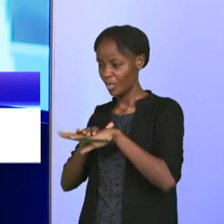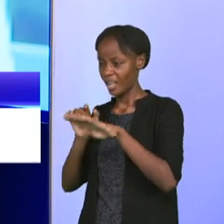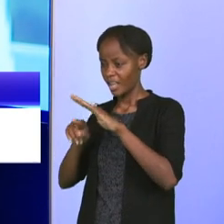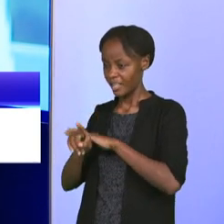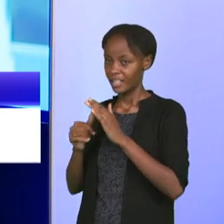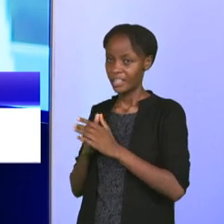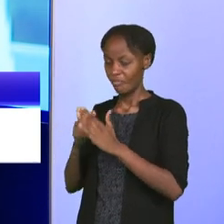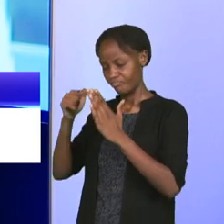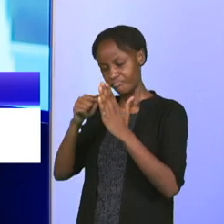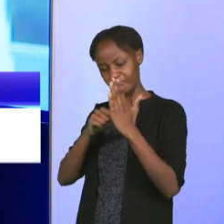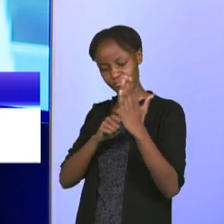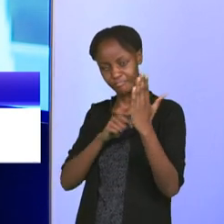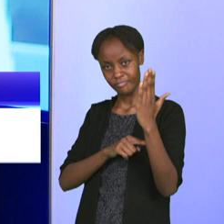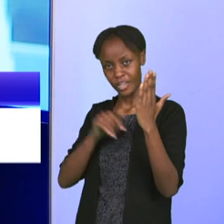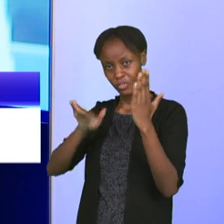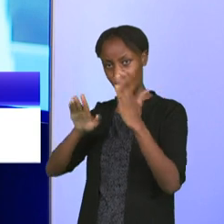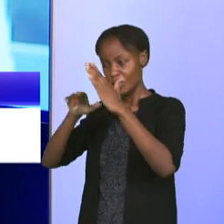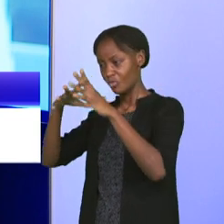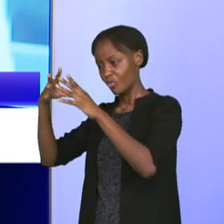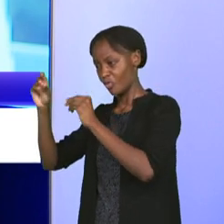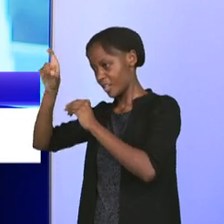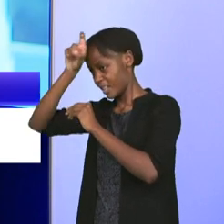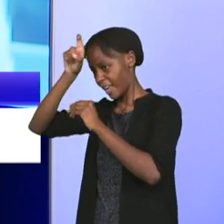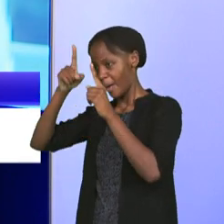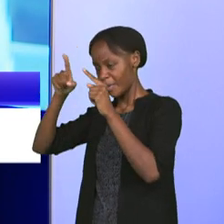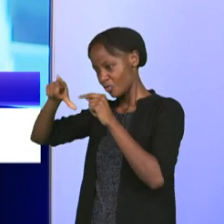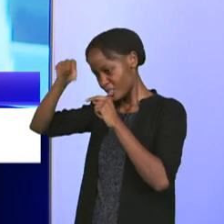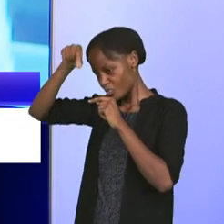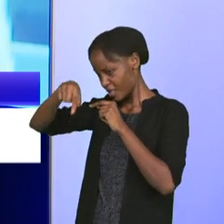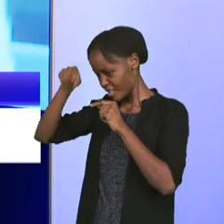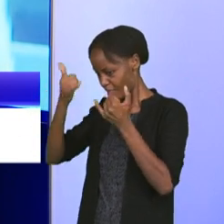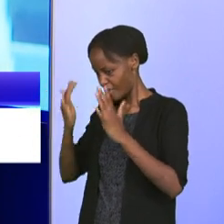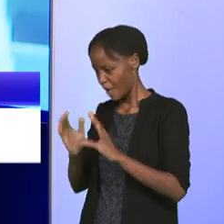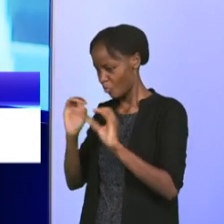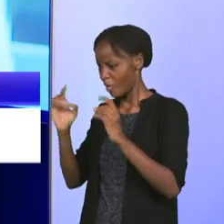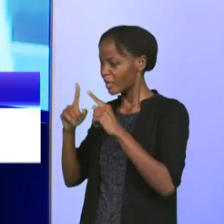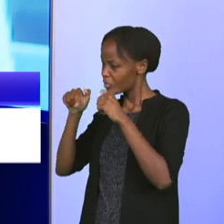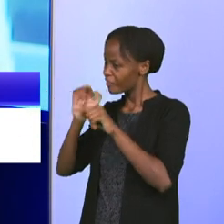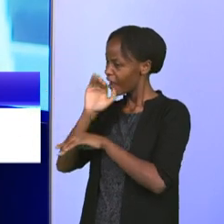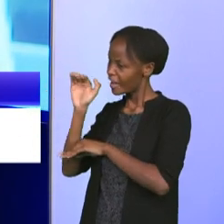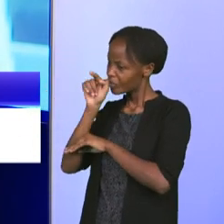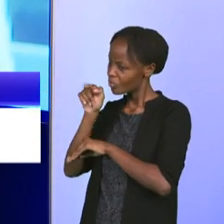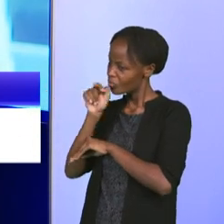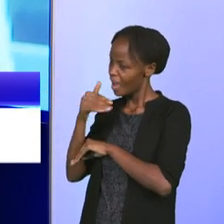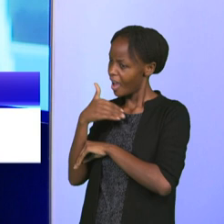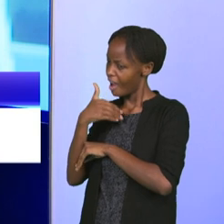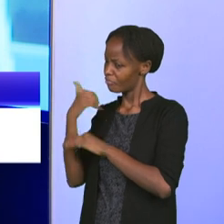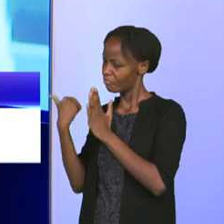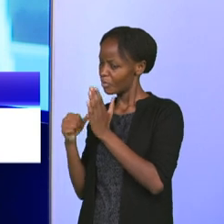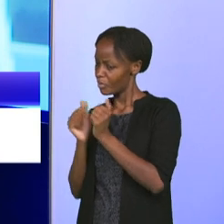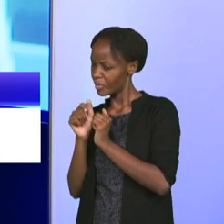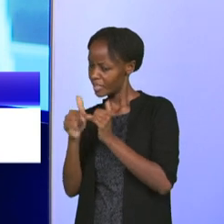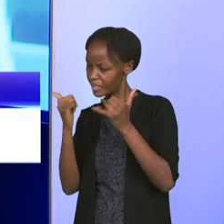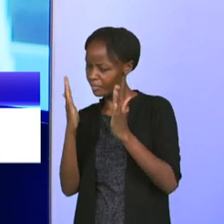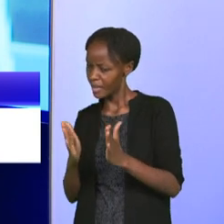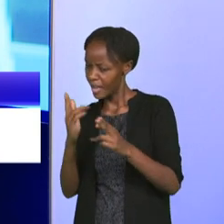list to Egypt. This didn't happen. So many people are asking, coach, did you have something personal against